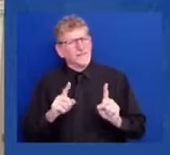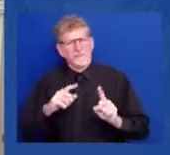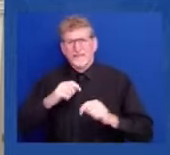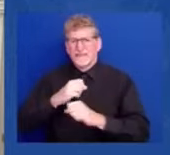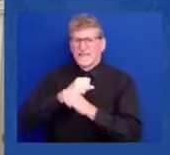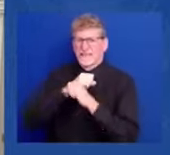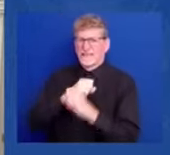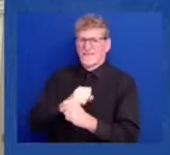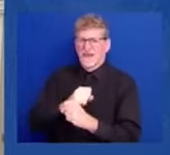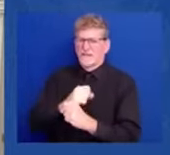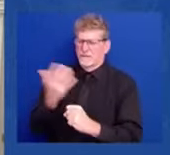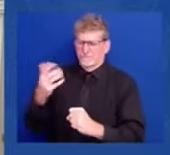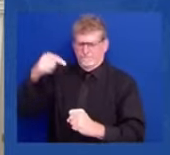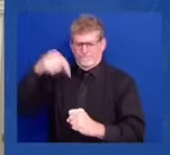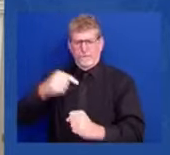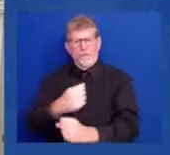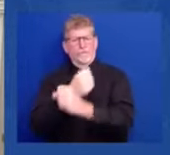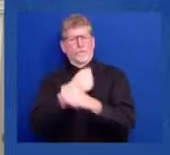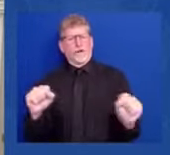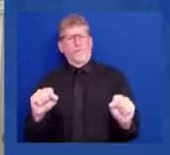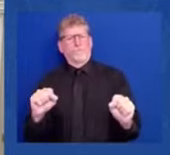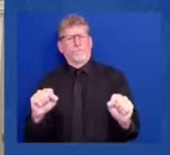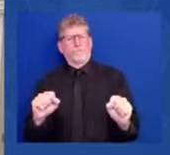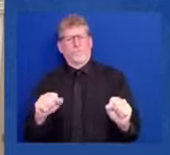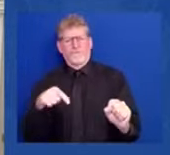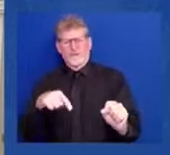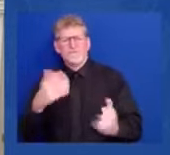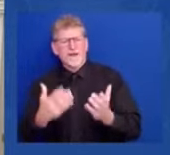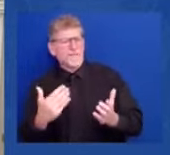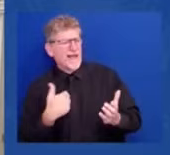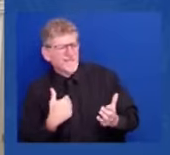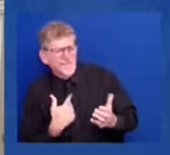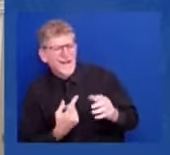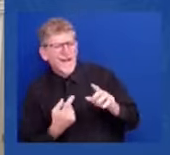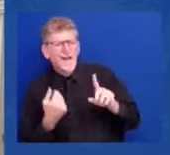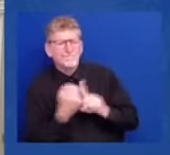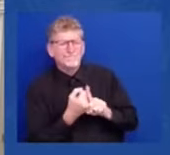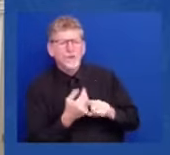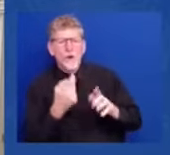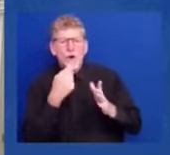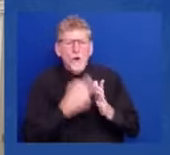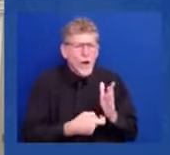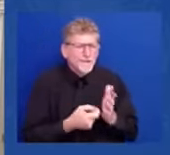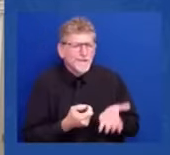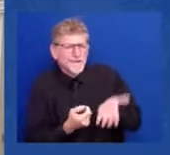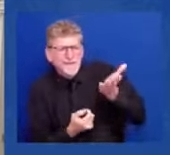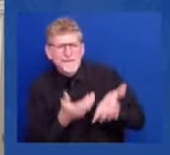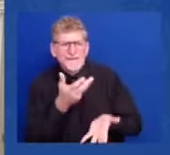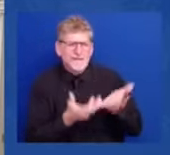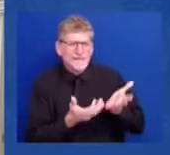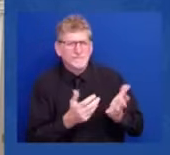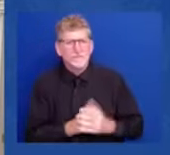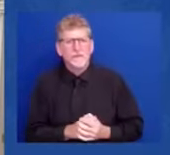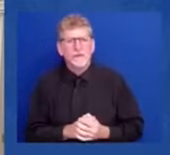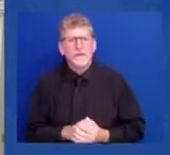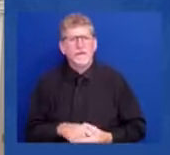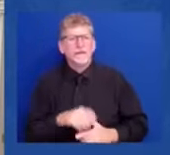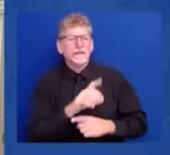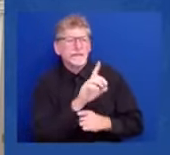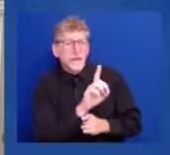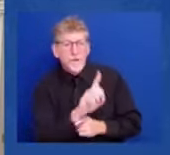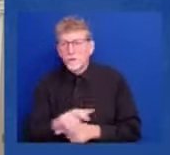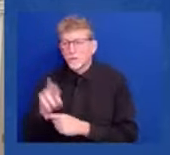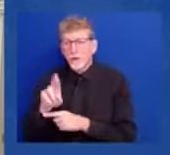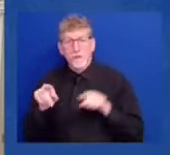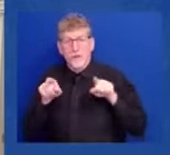that. Republicans and Democrats alike have been clear that we must do this. Over the last week, I've spoken with President Zelensky several